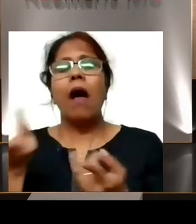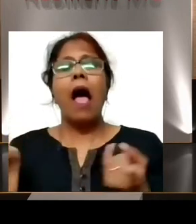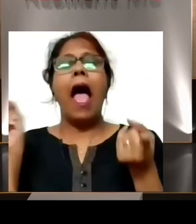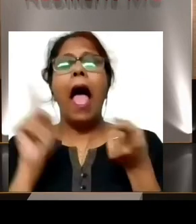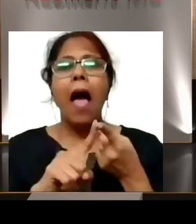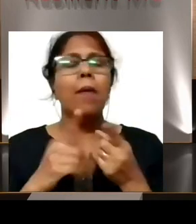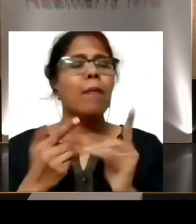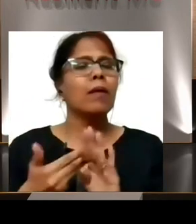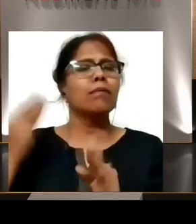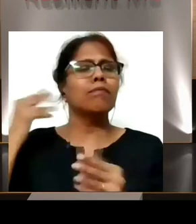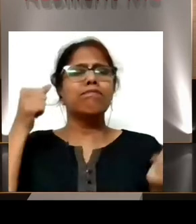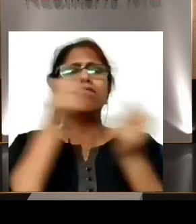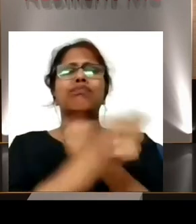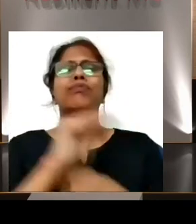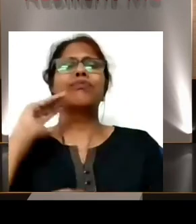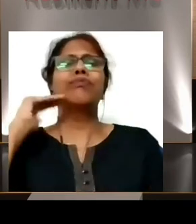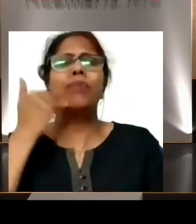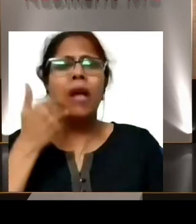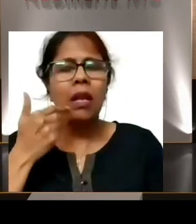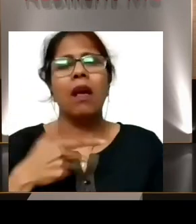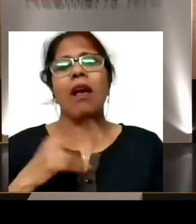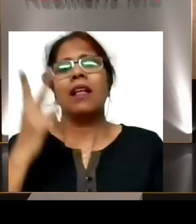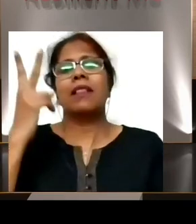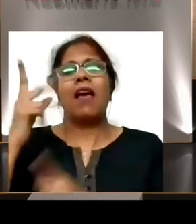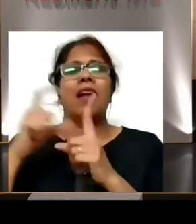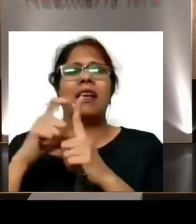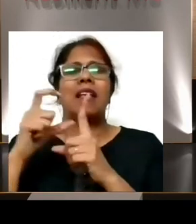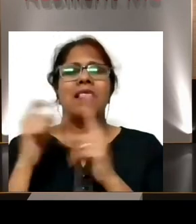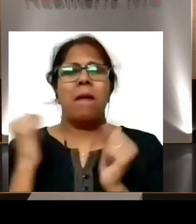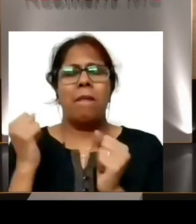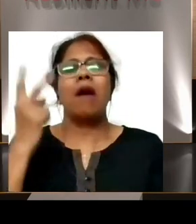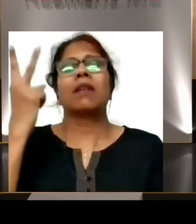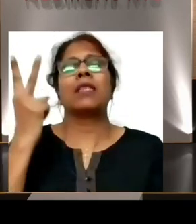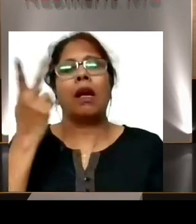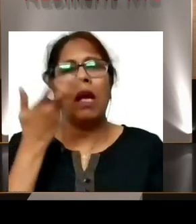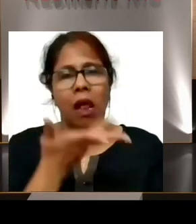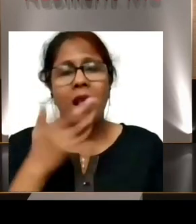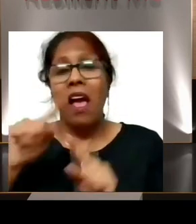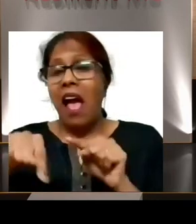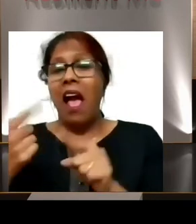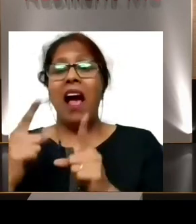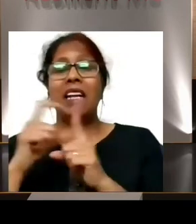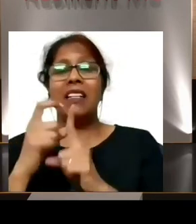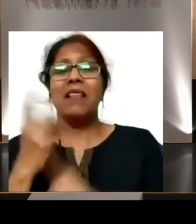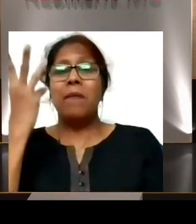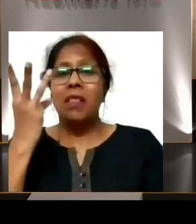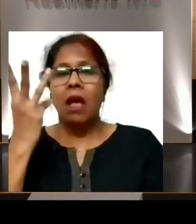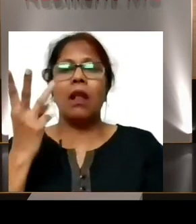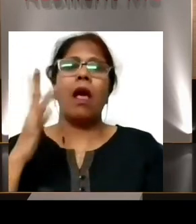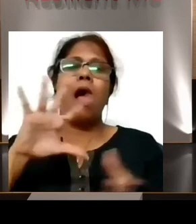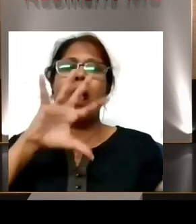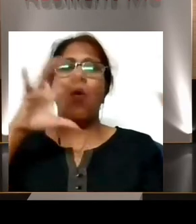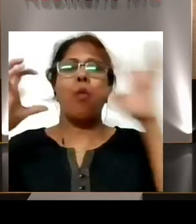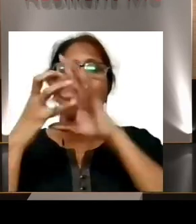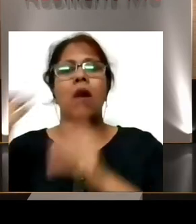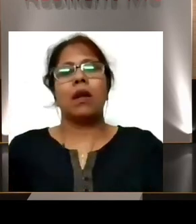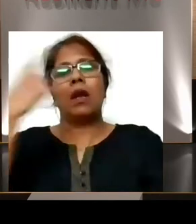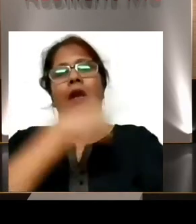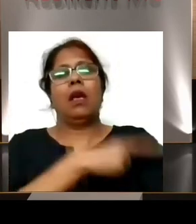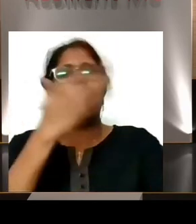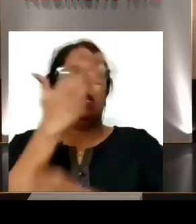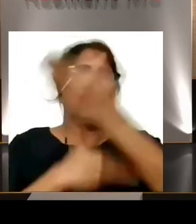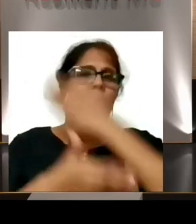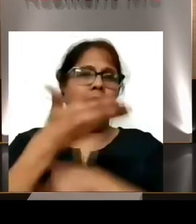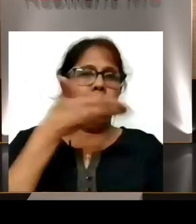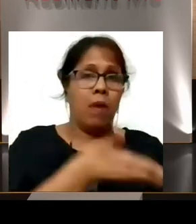December, one day before the International Day for Persons with Disability. And this year, this 2nd December,